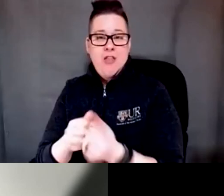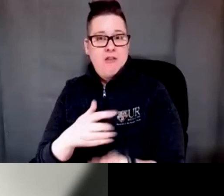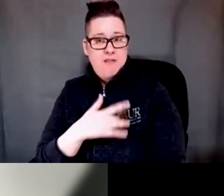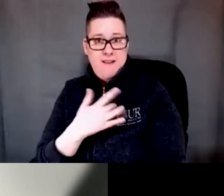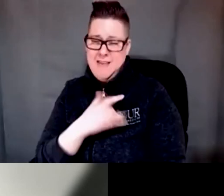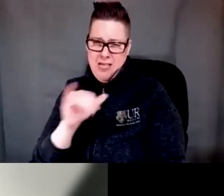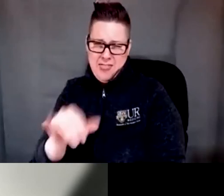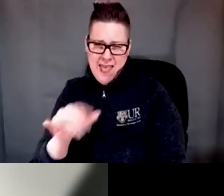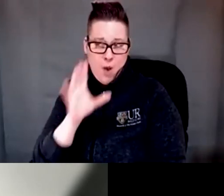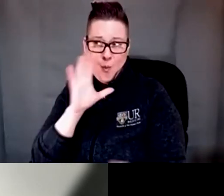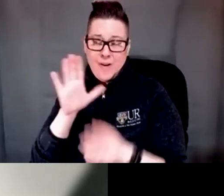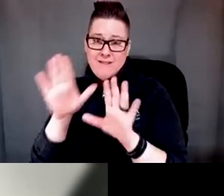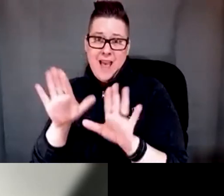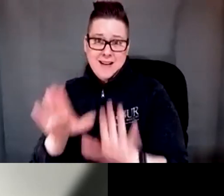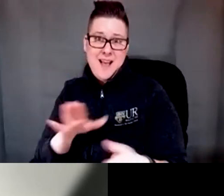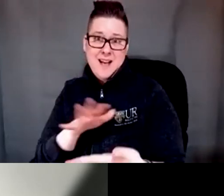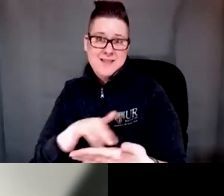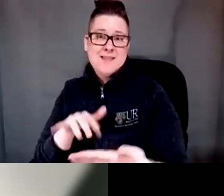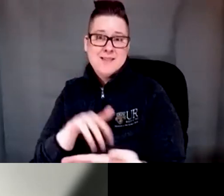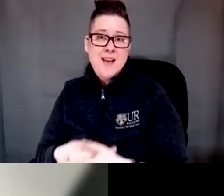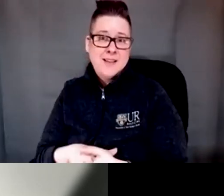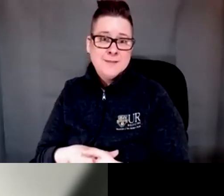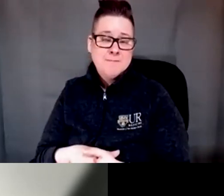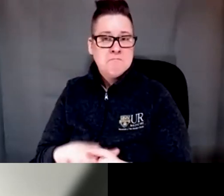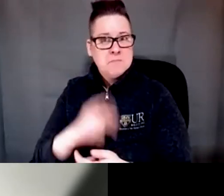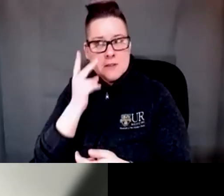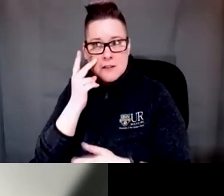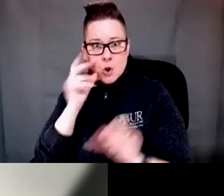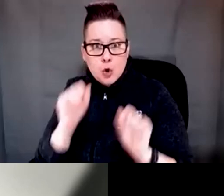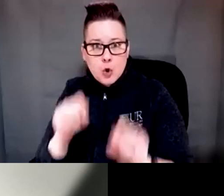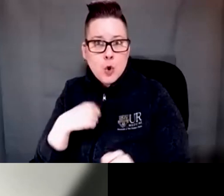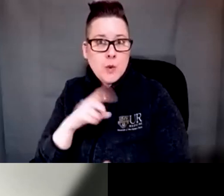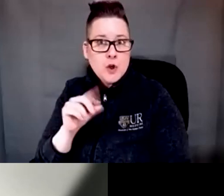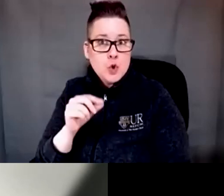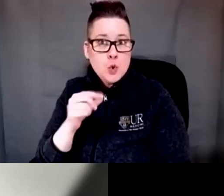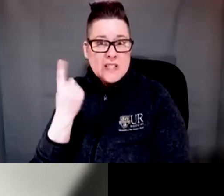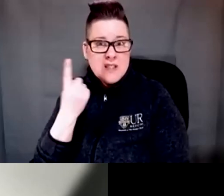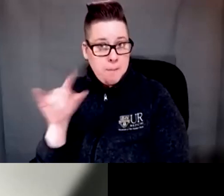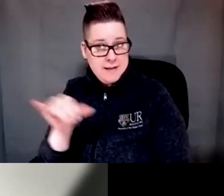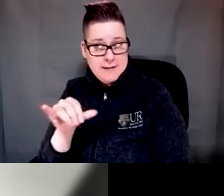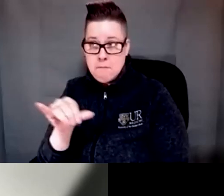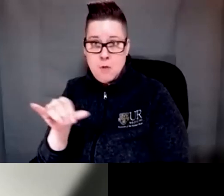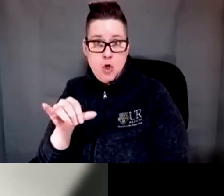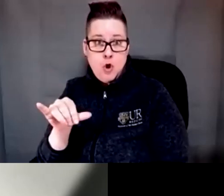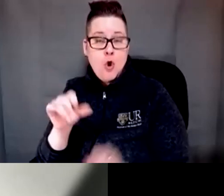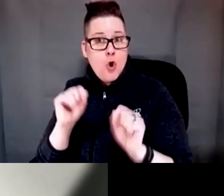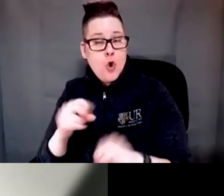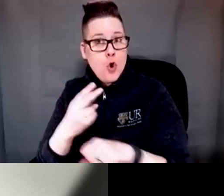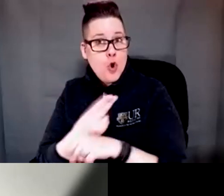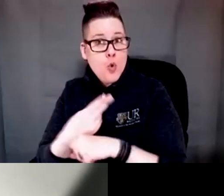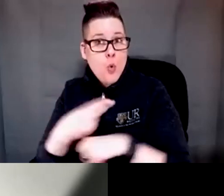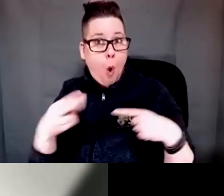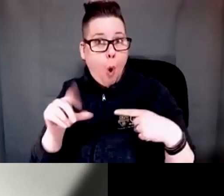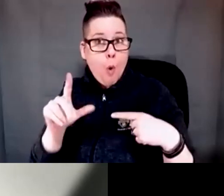fantastic study to look at could we do something very similar could we use OLAC